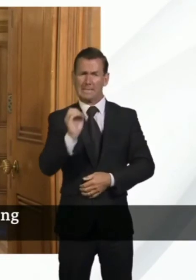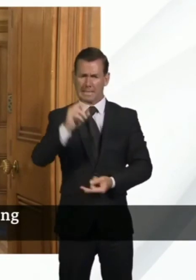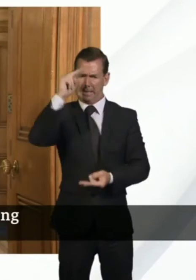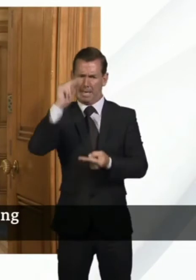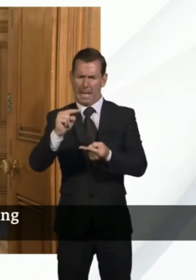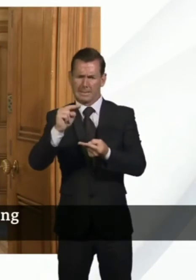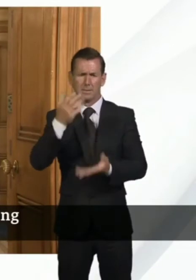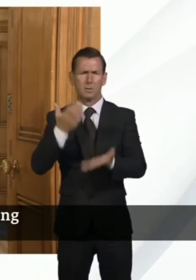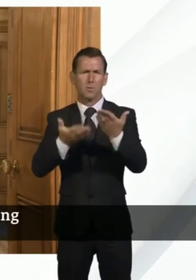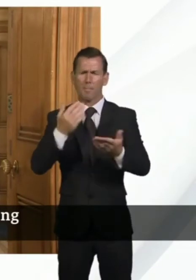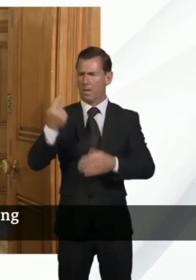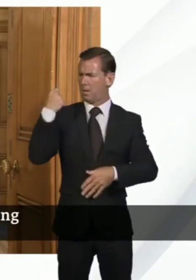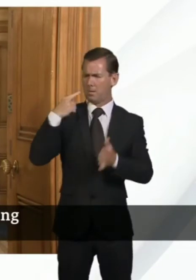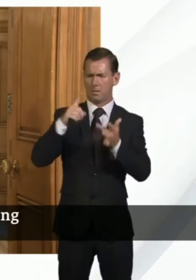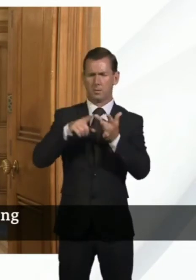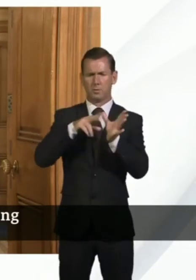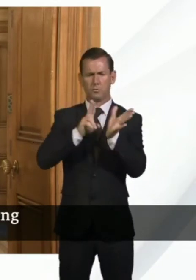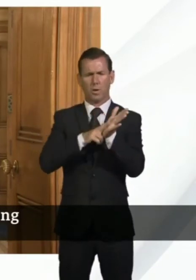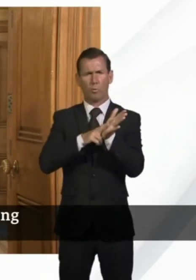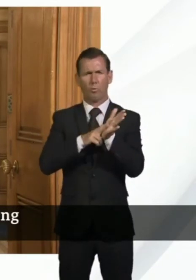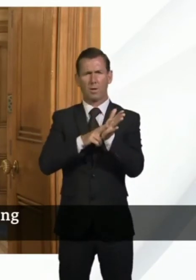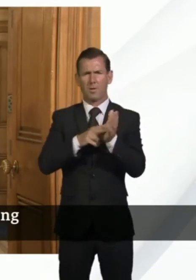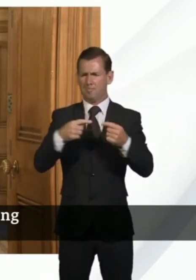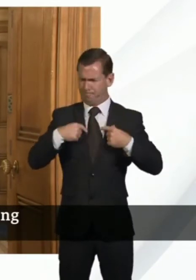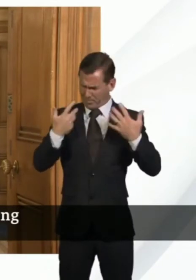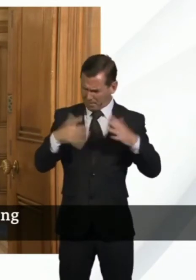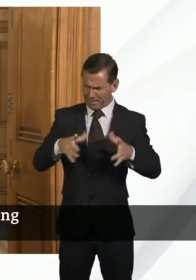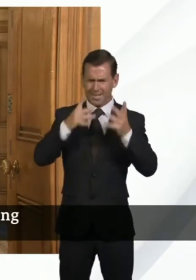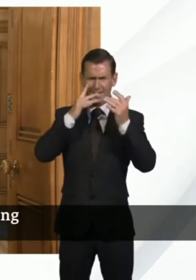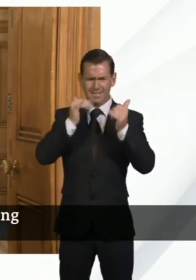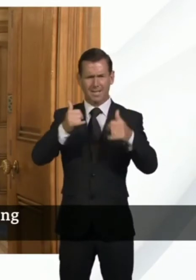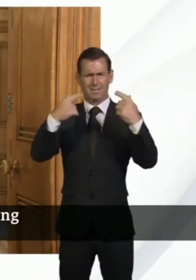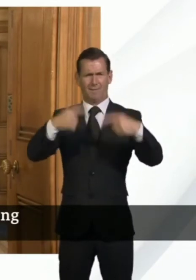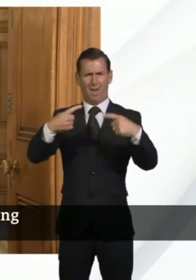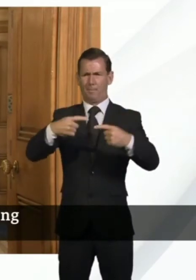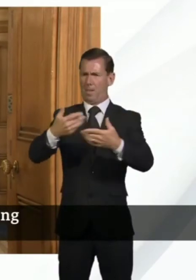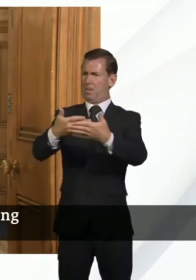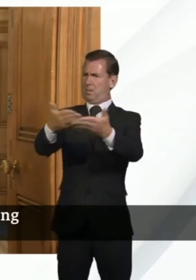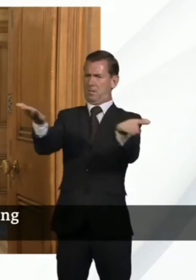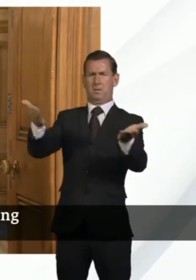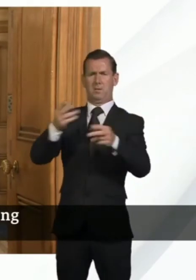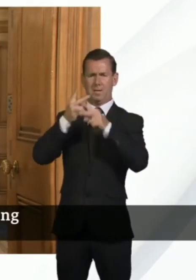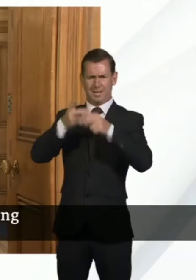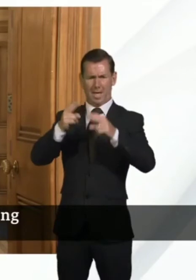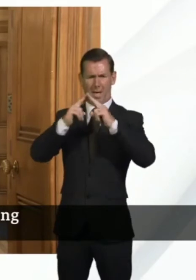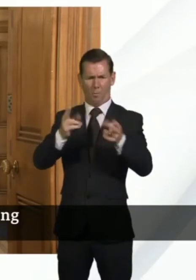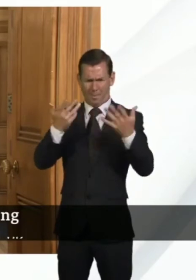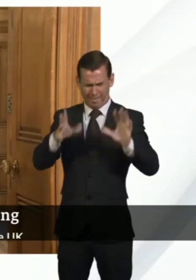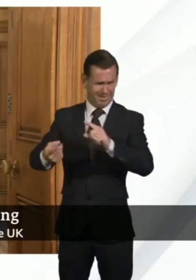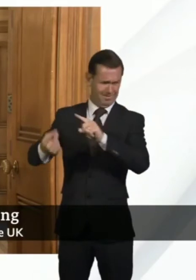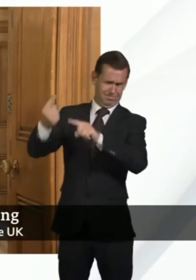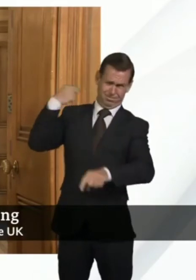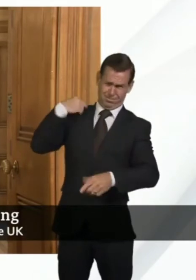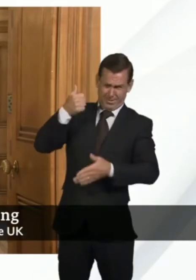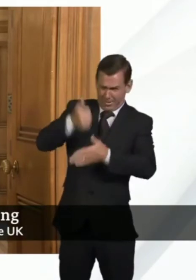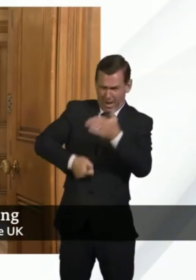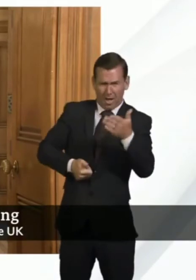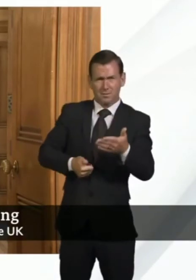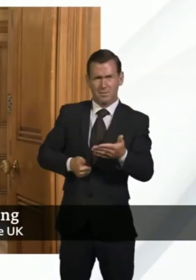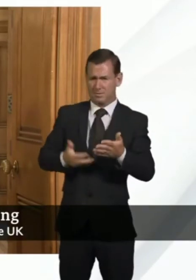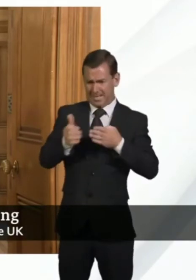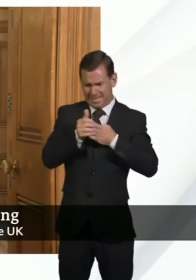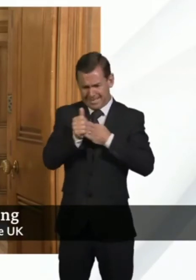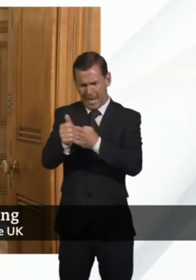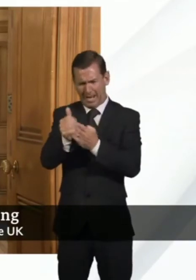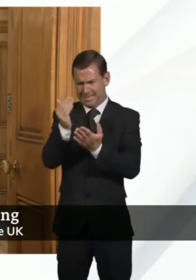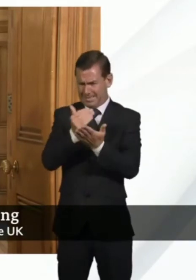available to care homes right from the very beginning. And it has been the case that we have issued guidance right from the very, very beginning. Of course, there are always